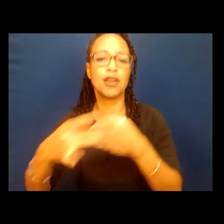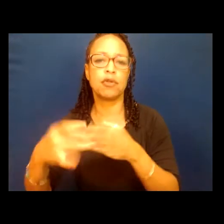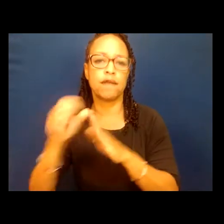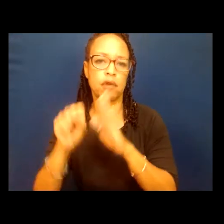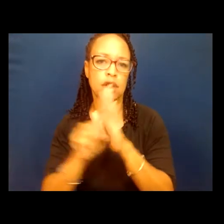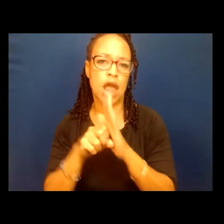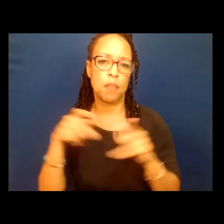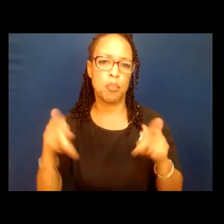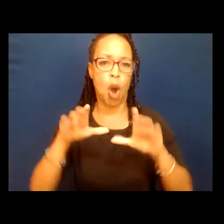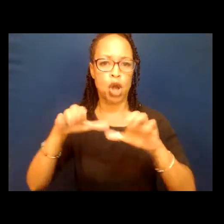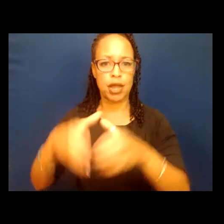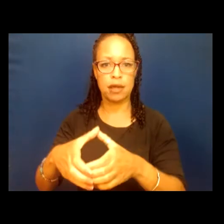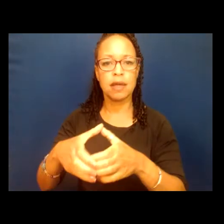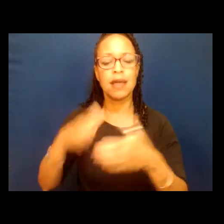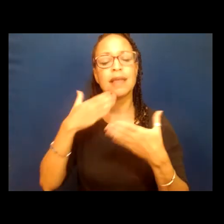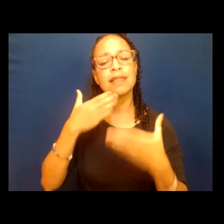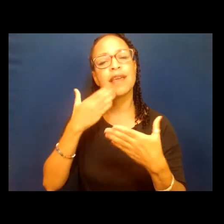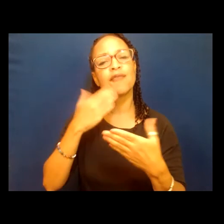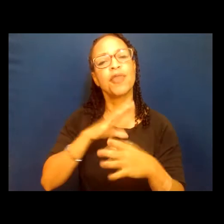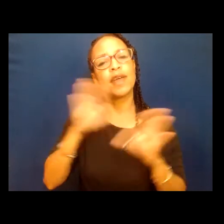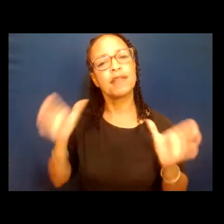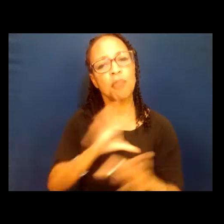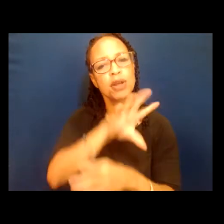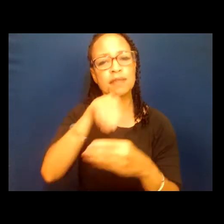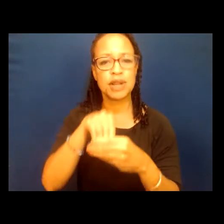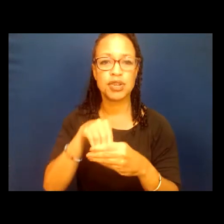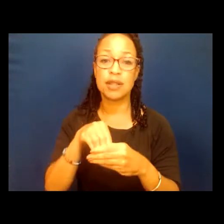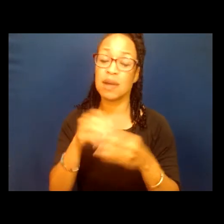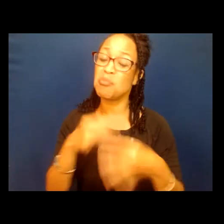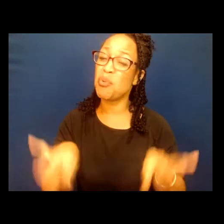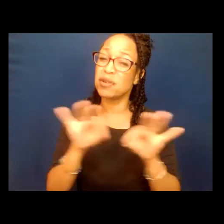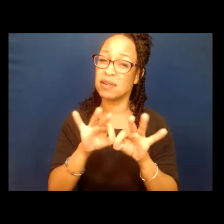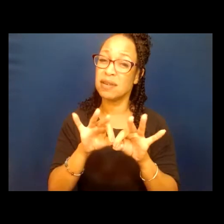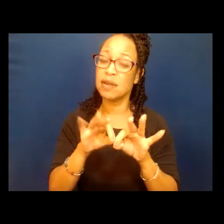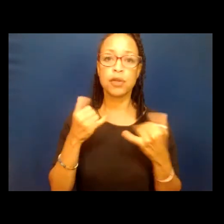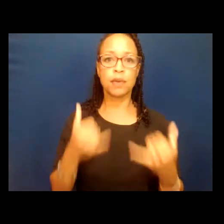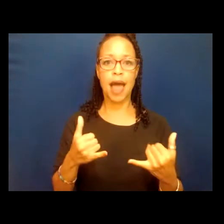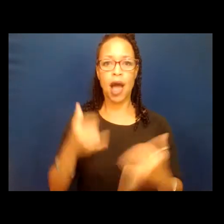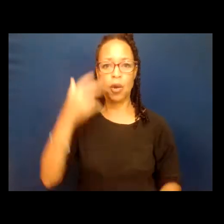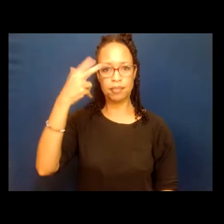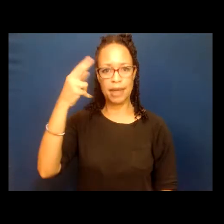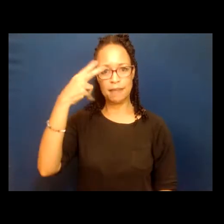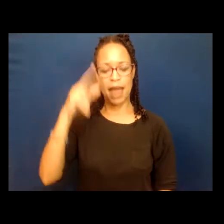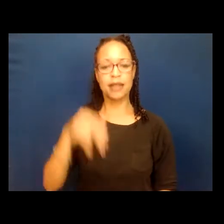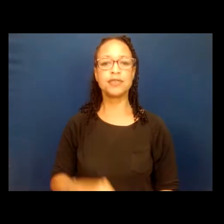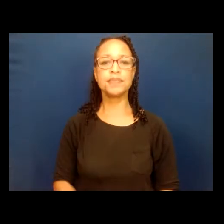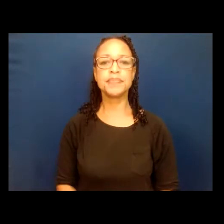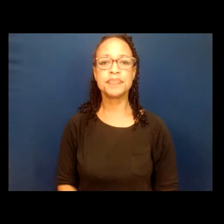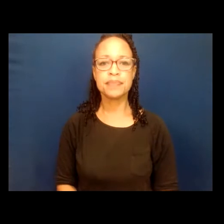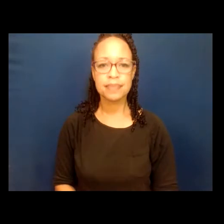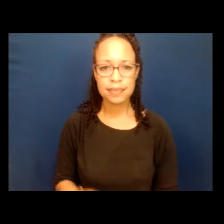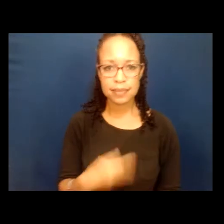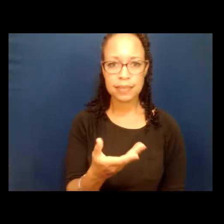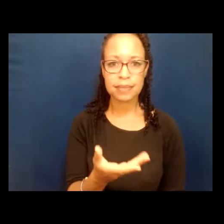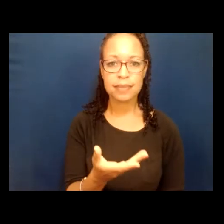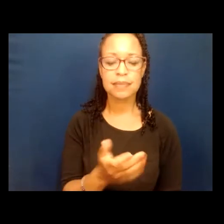your participation in this crucial discussion. I'd like to say it in Spanish now. my name is Ada Briseño. Soy